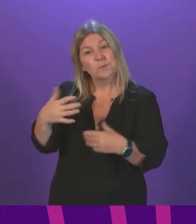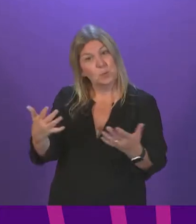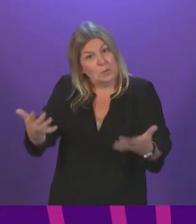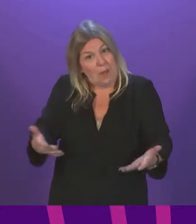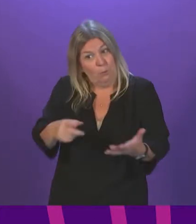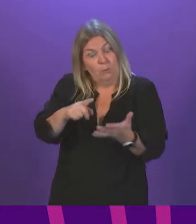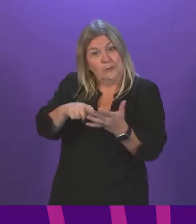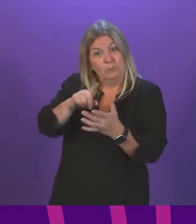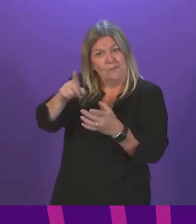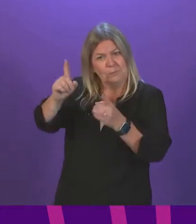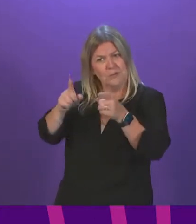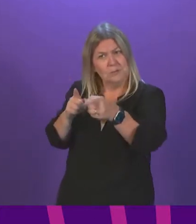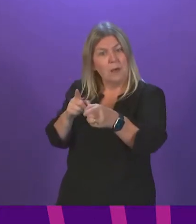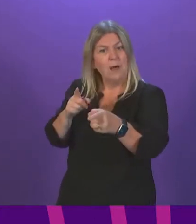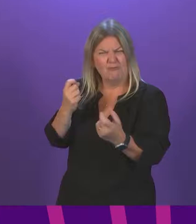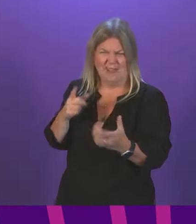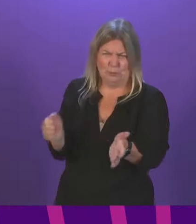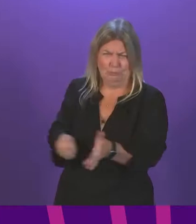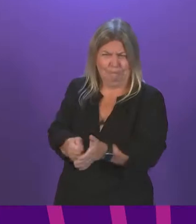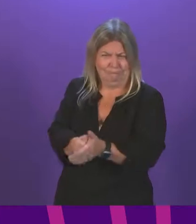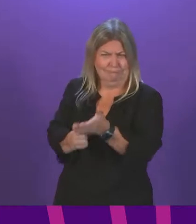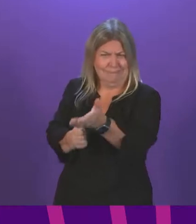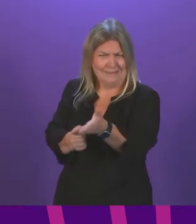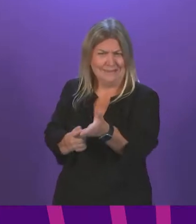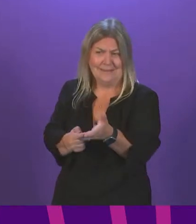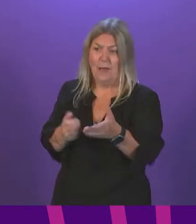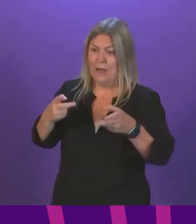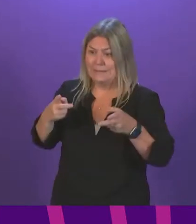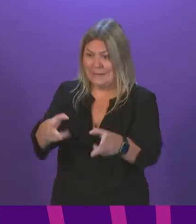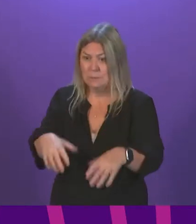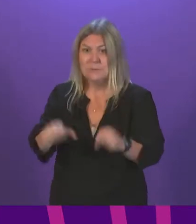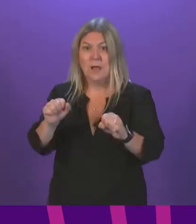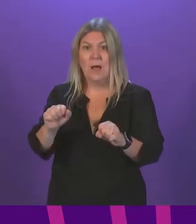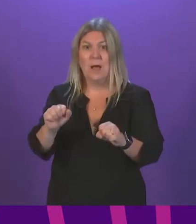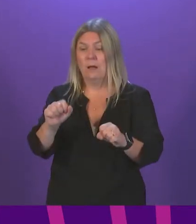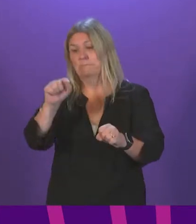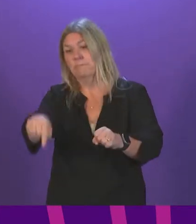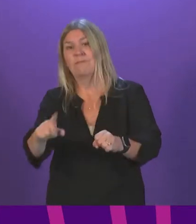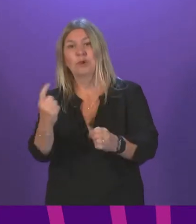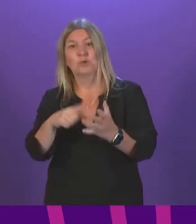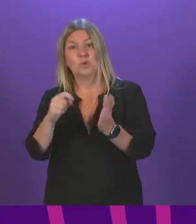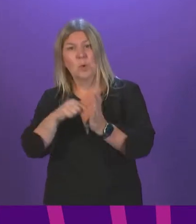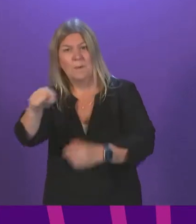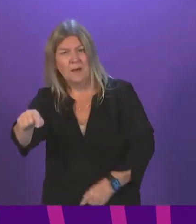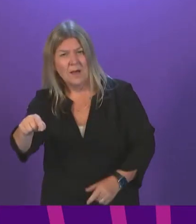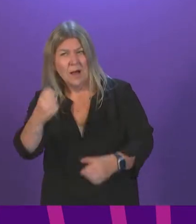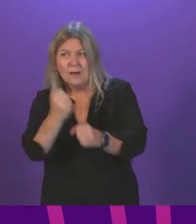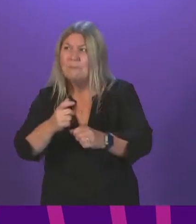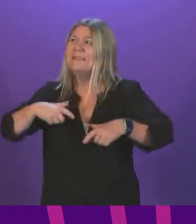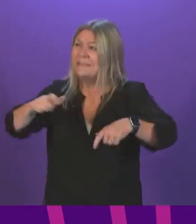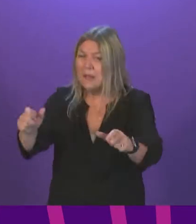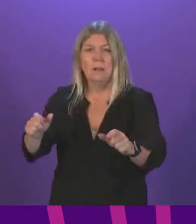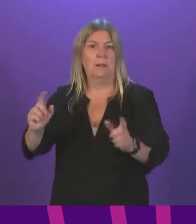ridiculous it is that this scheme is going to come into force in a matter of weeks and the government still can't provide any